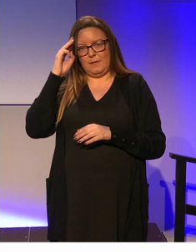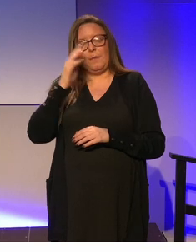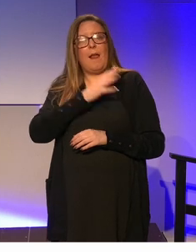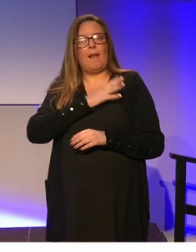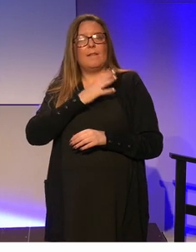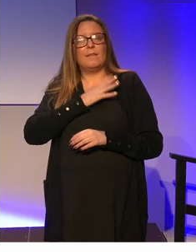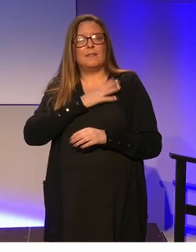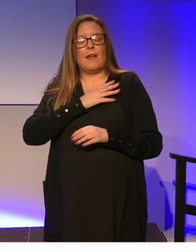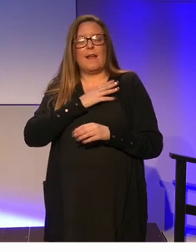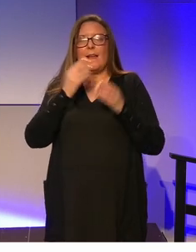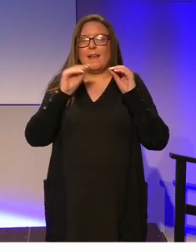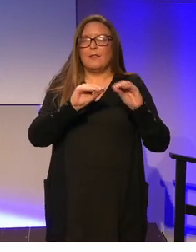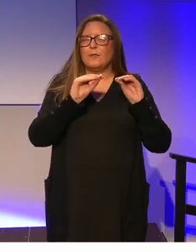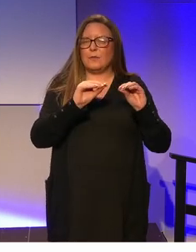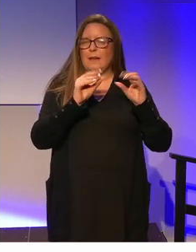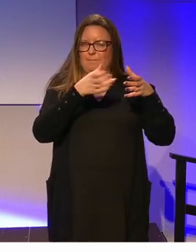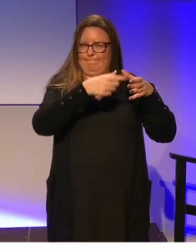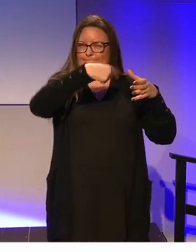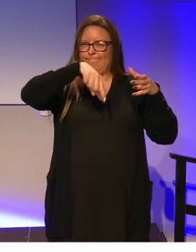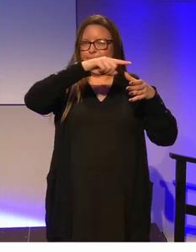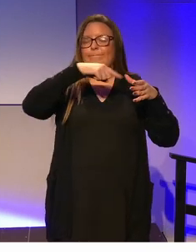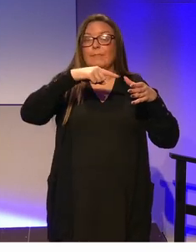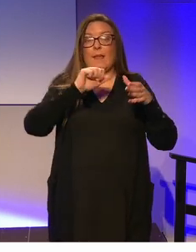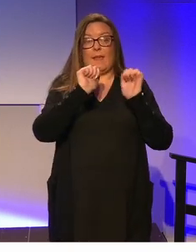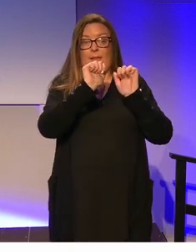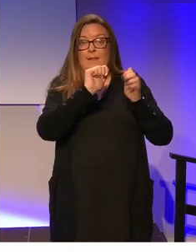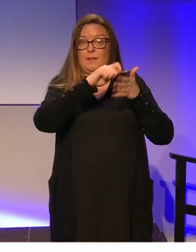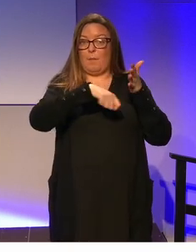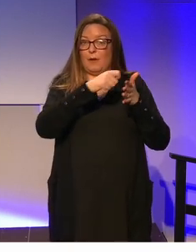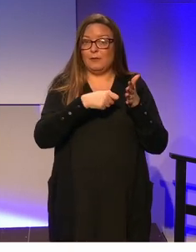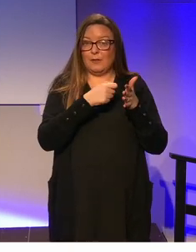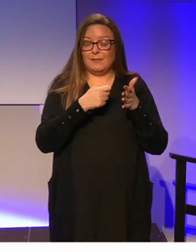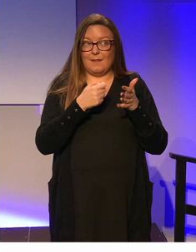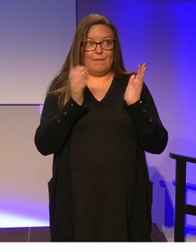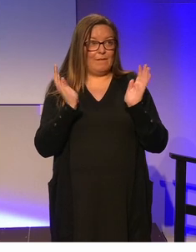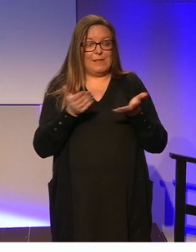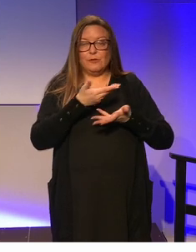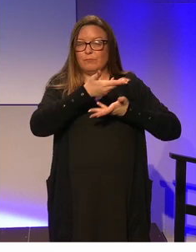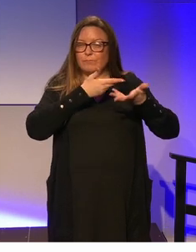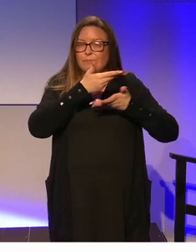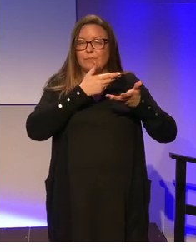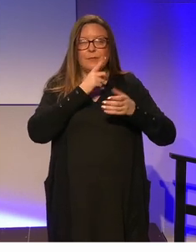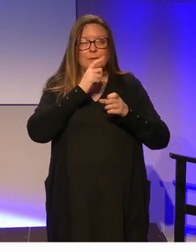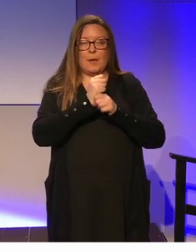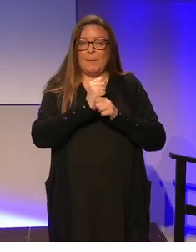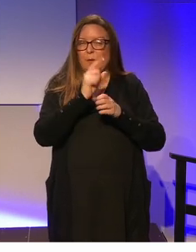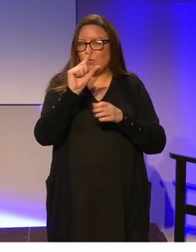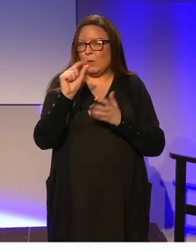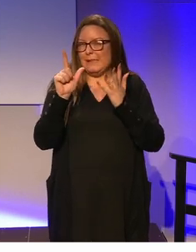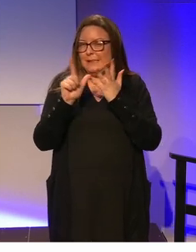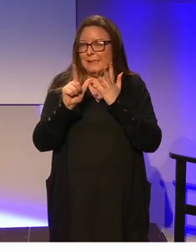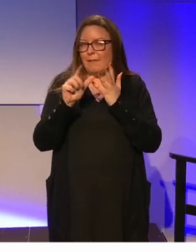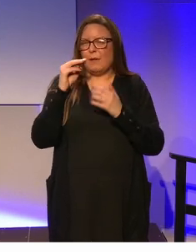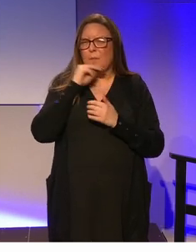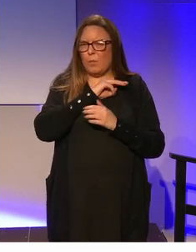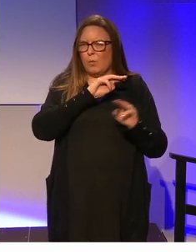section as part of this project I had conversations great conversations with 27 key informants and what